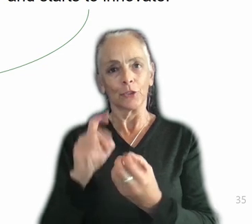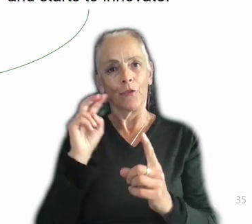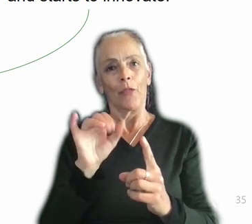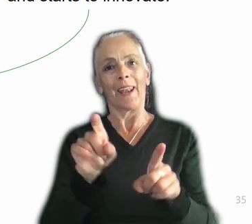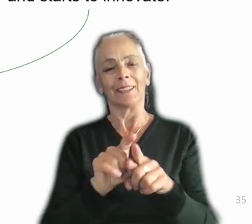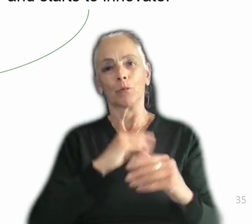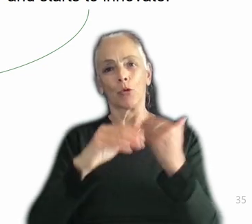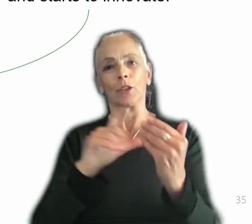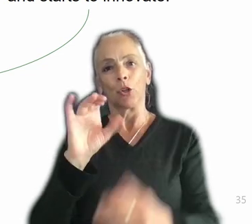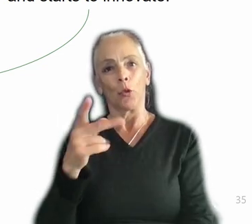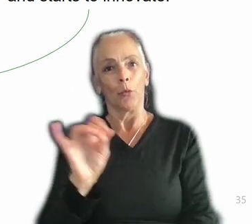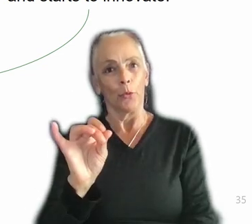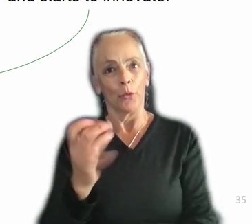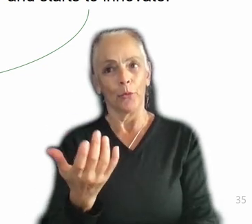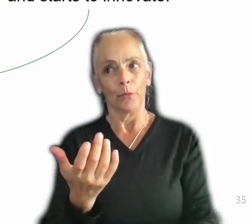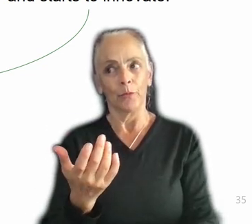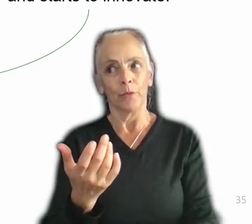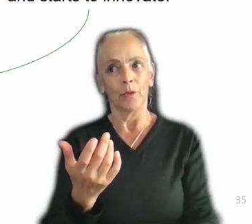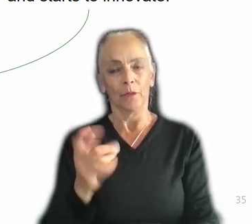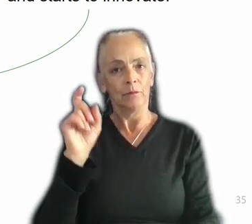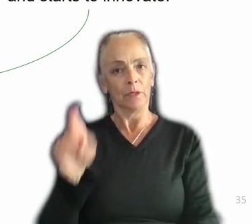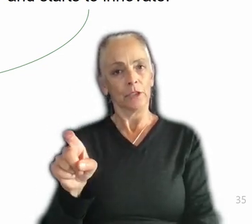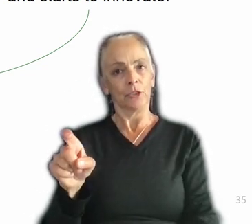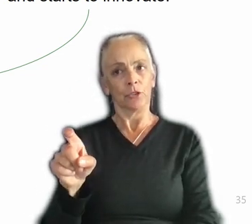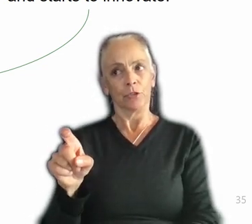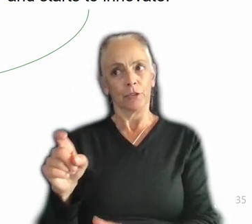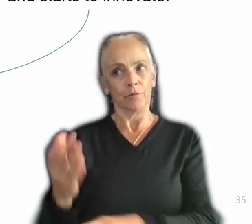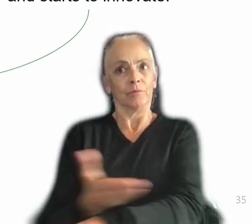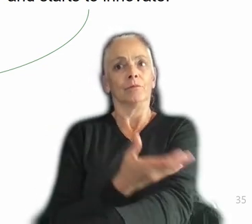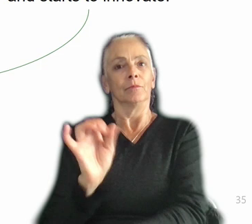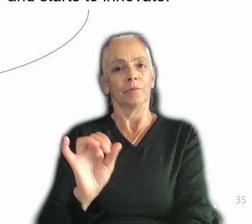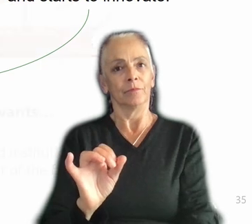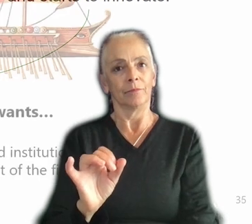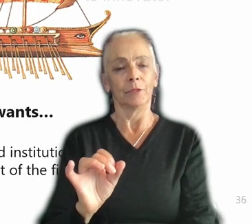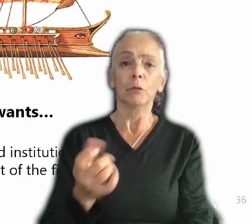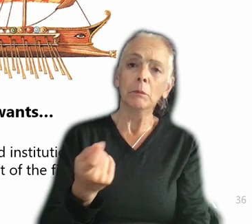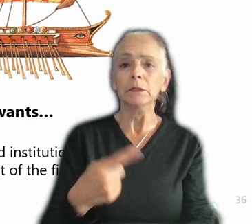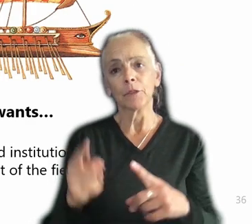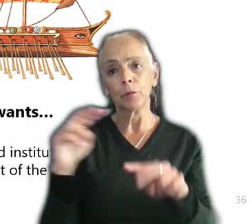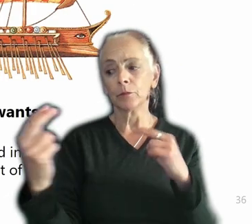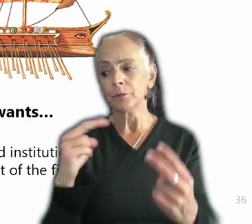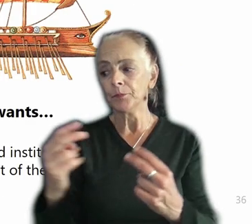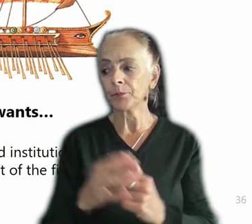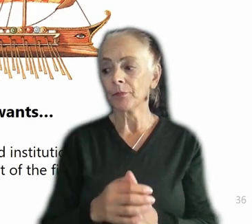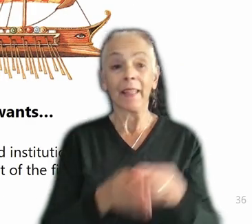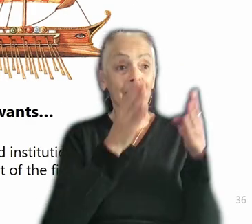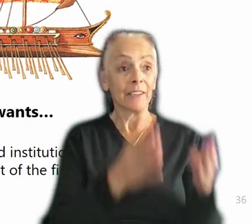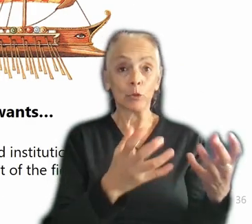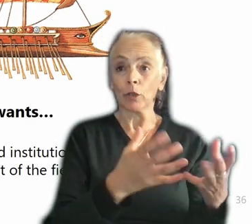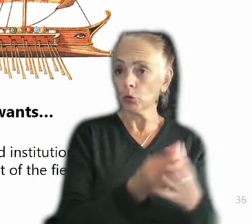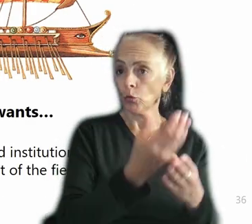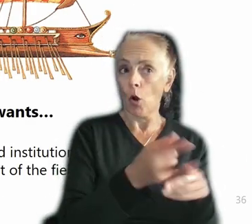also should be getting better. It's just, again, the perspectives here are a little different, right? The individual wants to grow as an individual and be